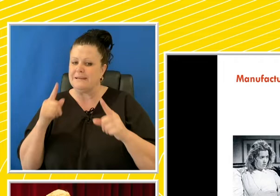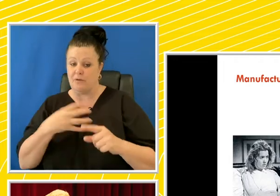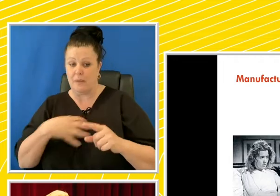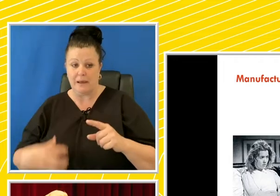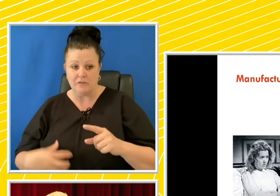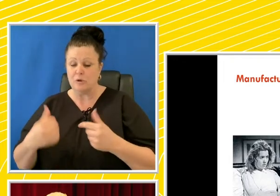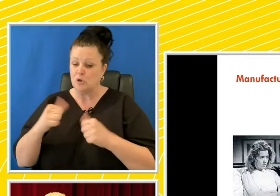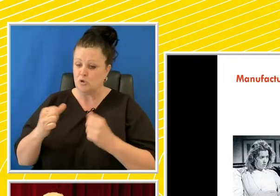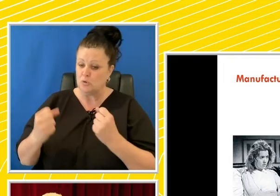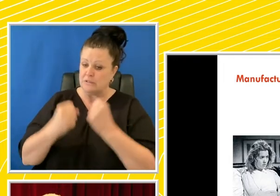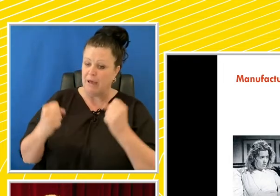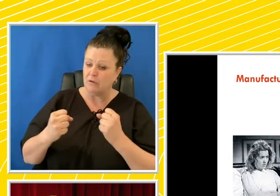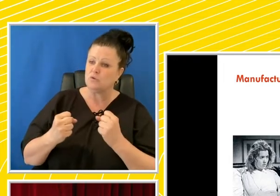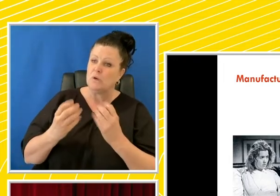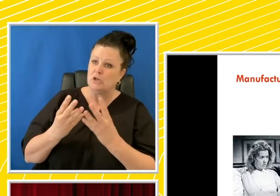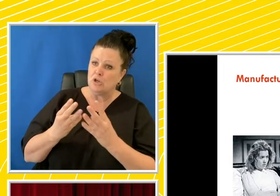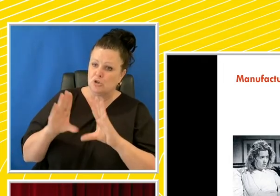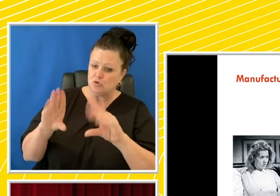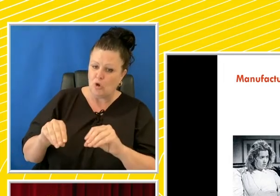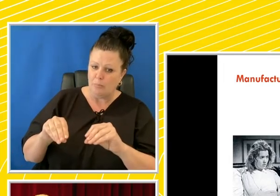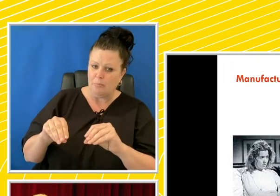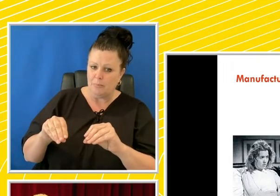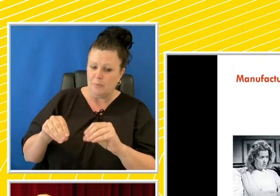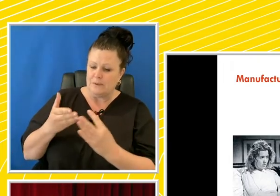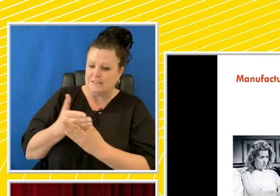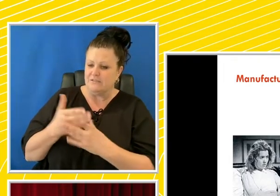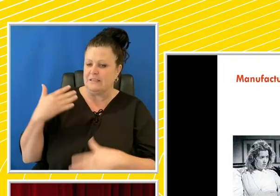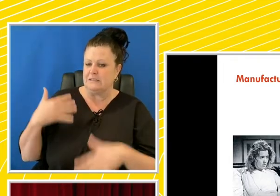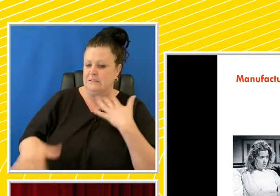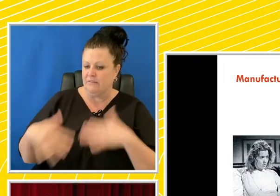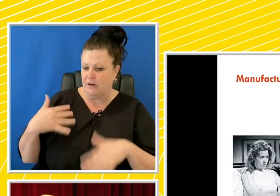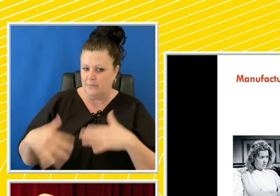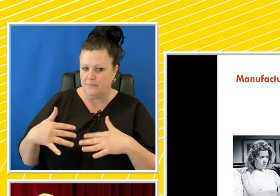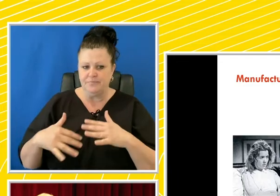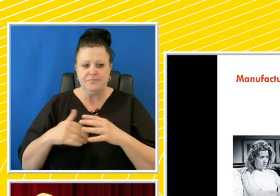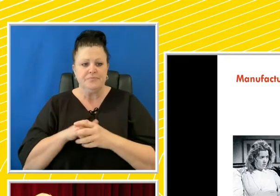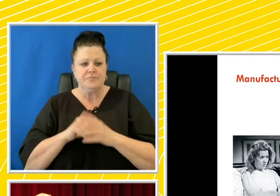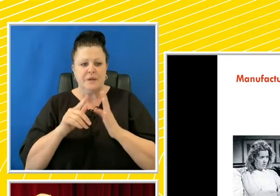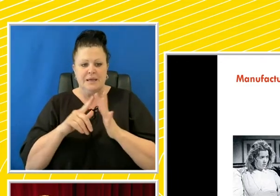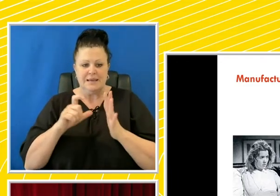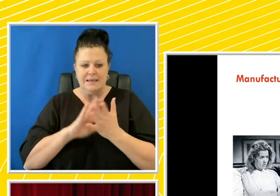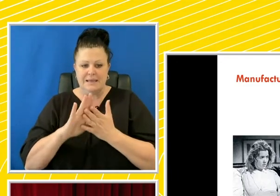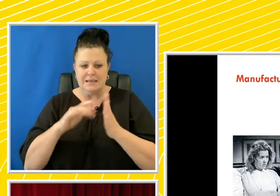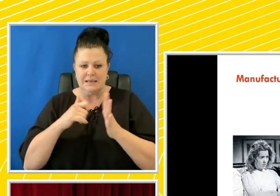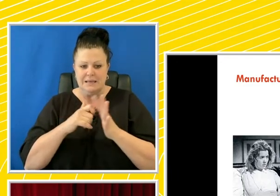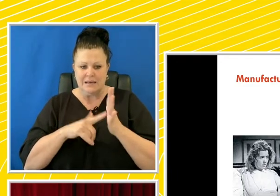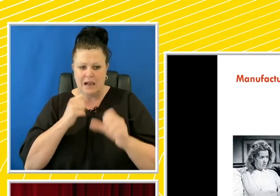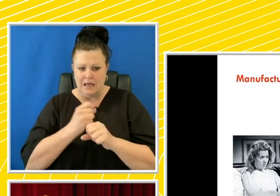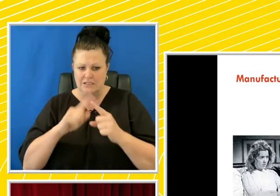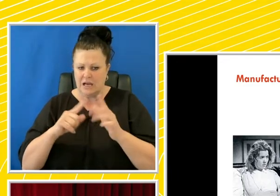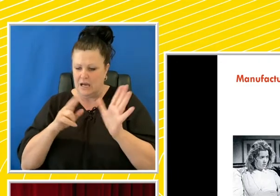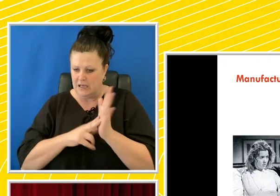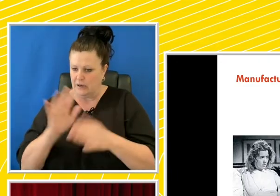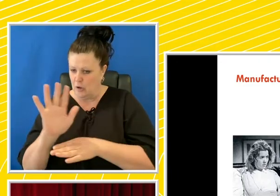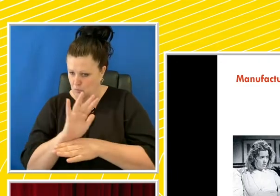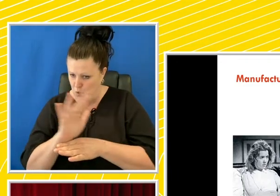intolerable suffering. The release in 1941 of the film Ich Klage Ahn, which translates as I Accuse, with its